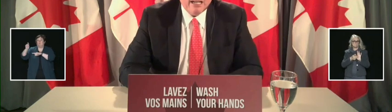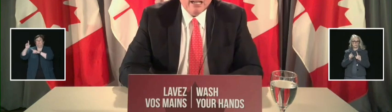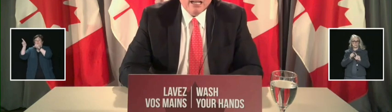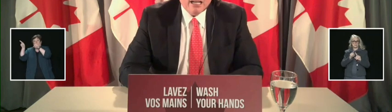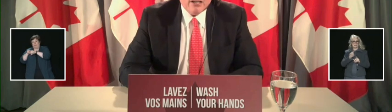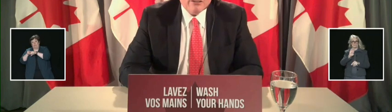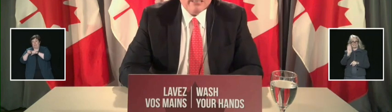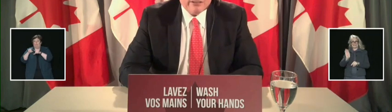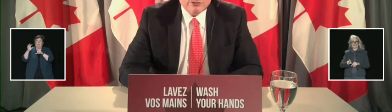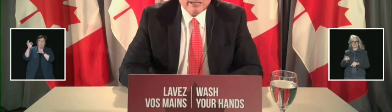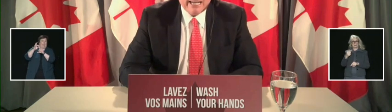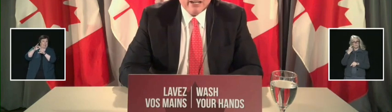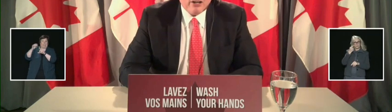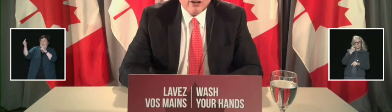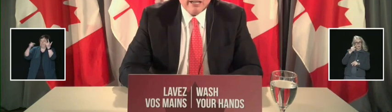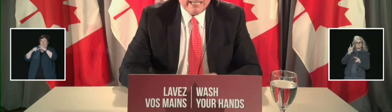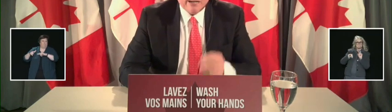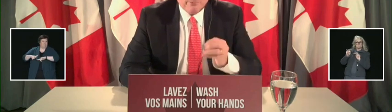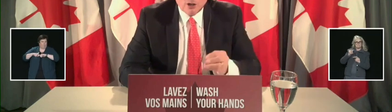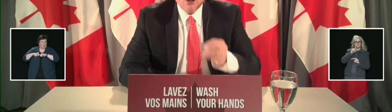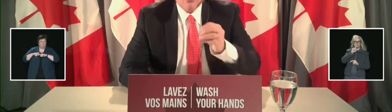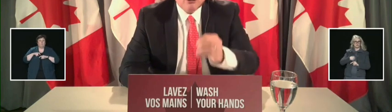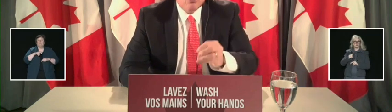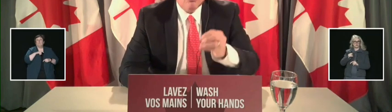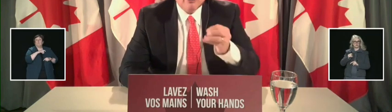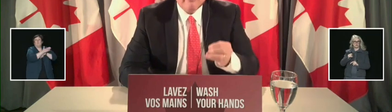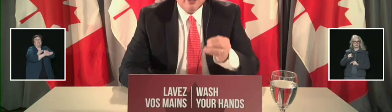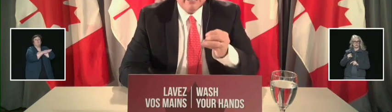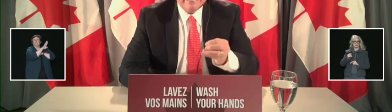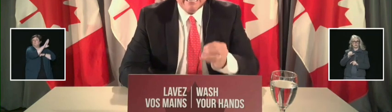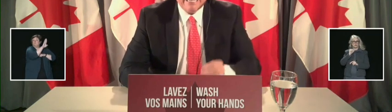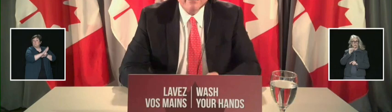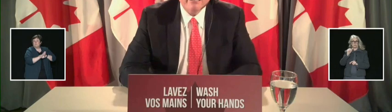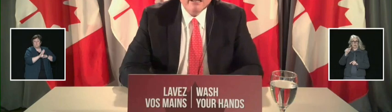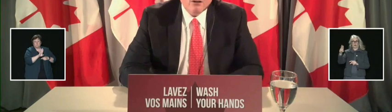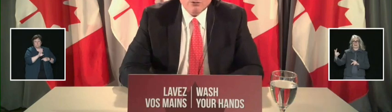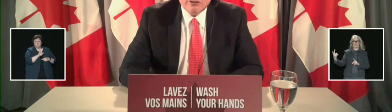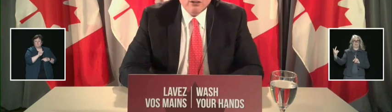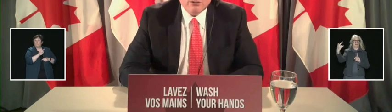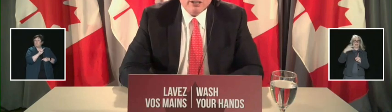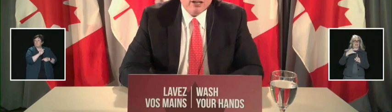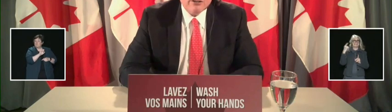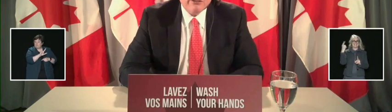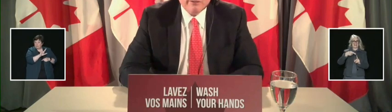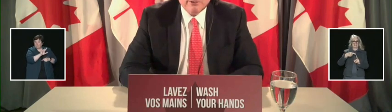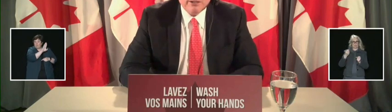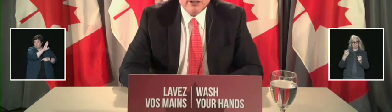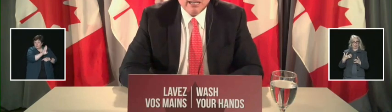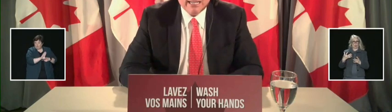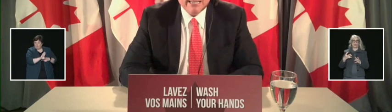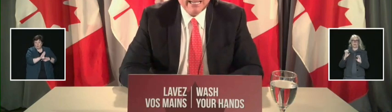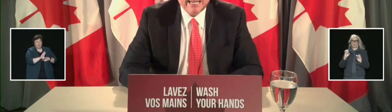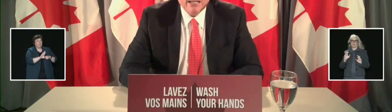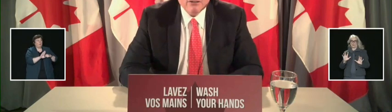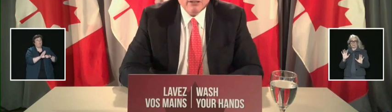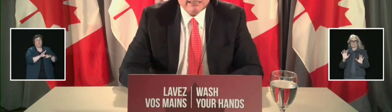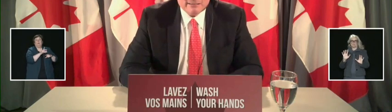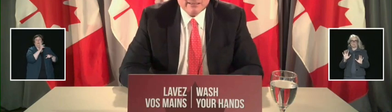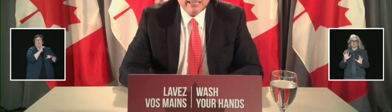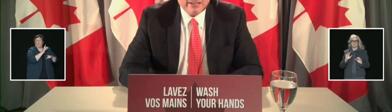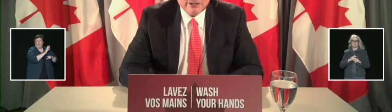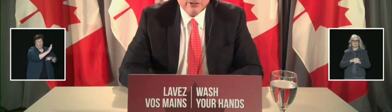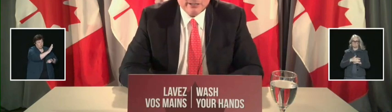le Brésil, s'assurer qu'il n'y a pas le retour de vols directs aussi longtemps que ce n pas dans l'intérêt